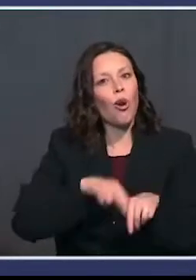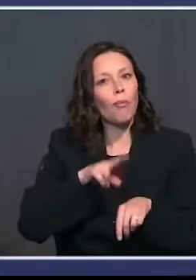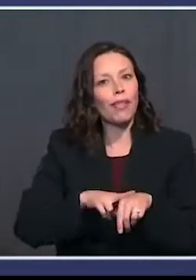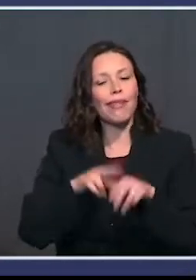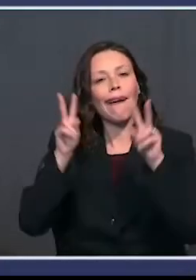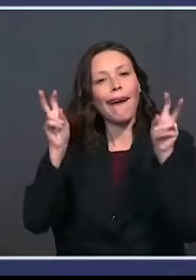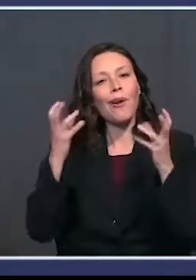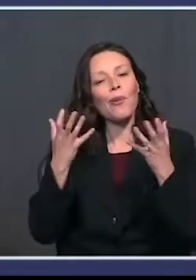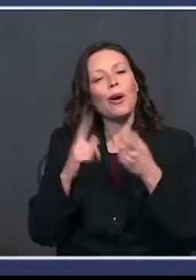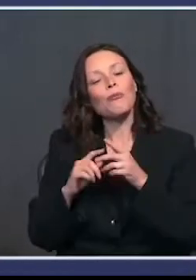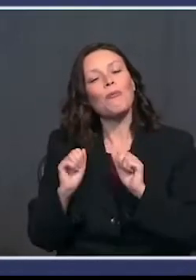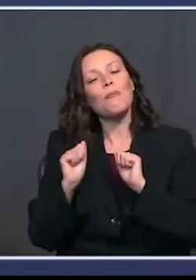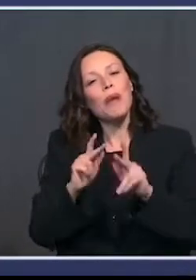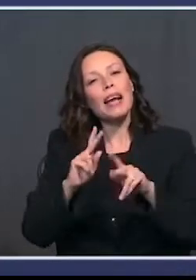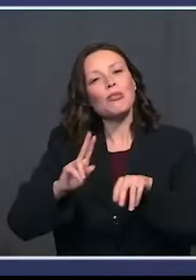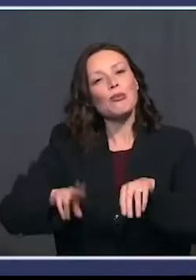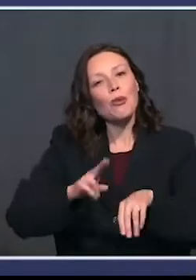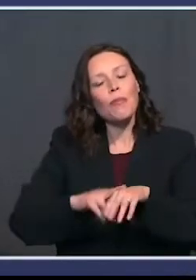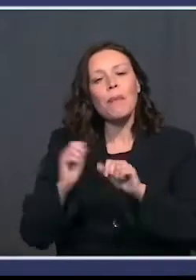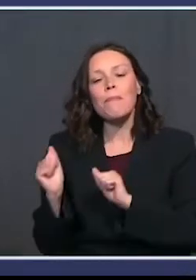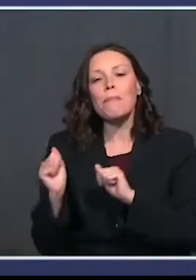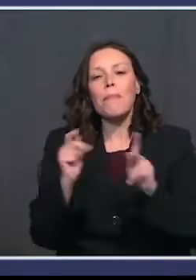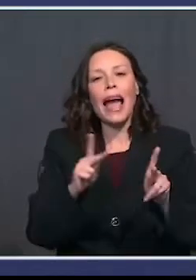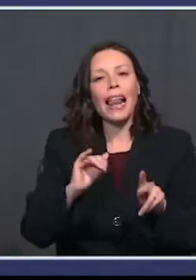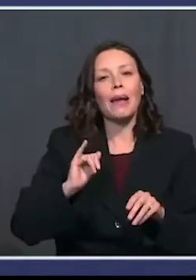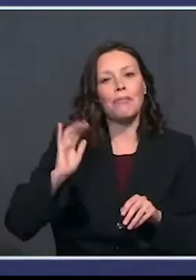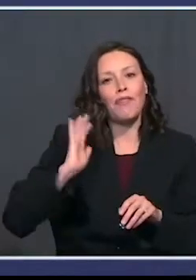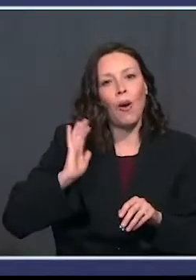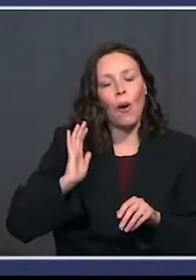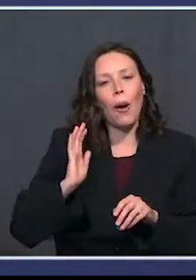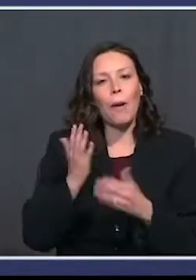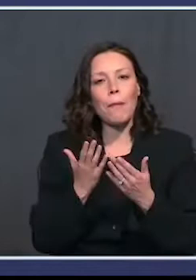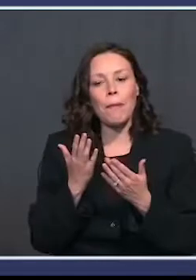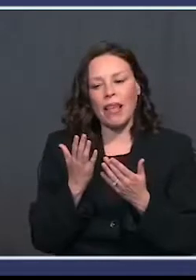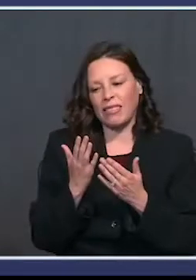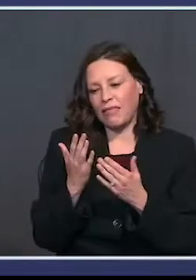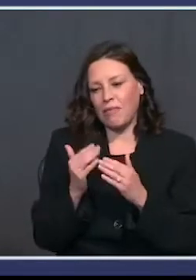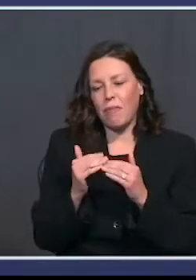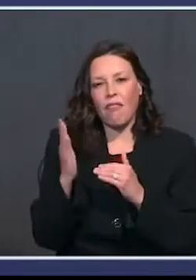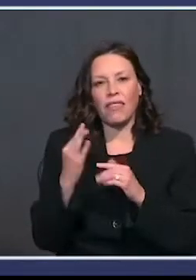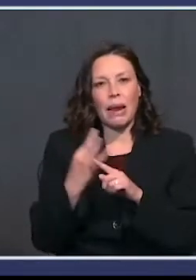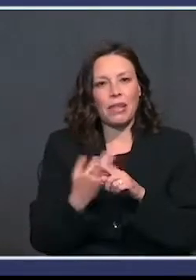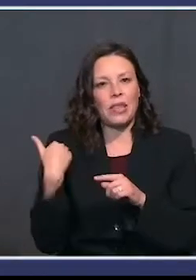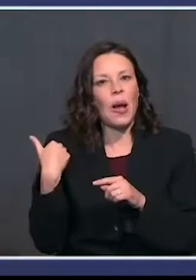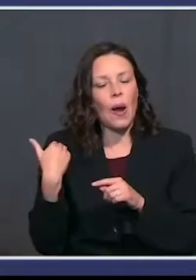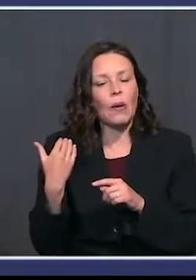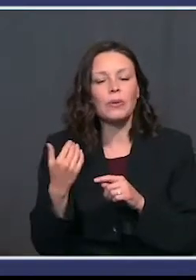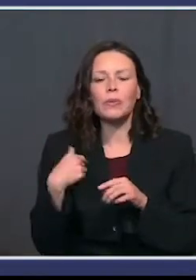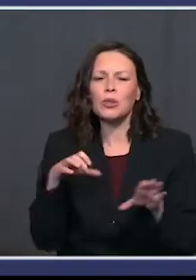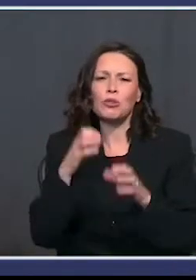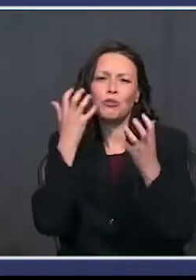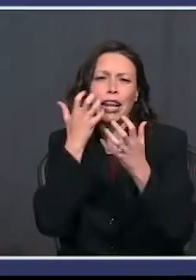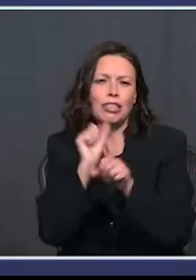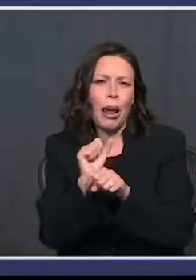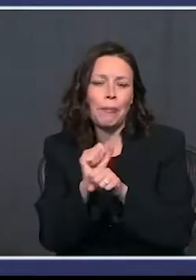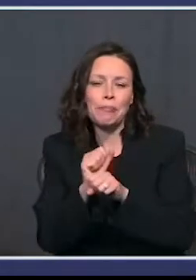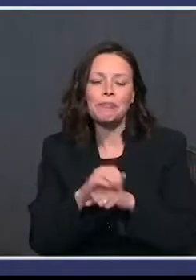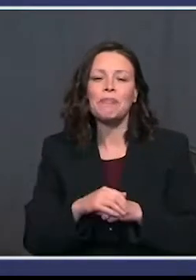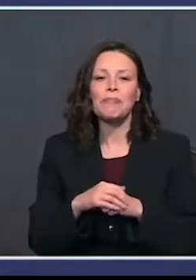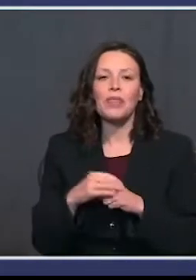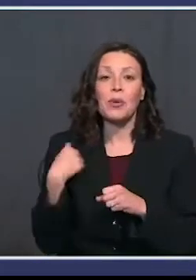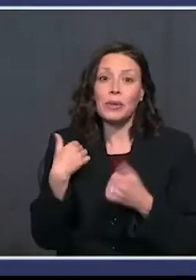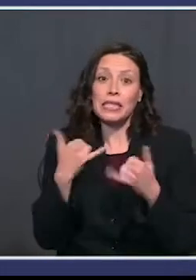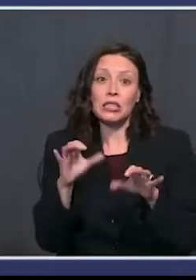phrase. We want to just get back to normal, get back to where we were a little more than nine months ago. We're doing incredibly. And in many respects,